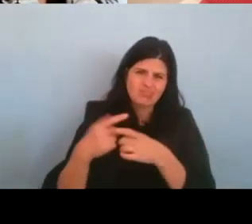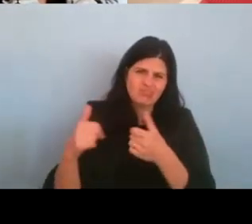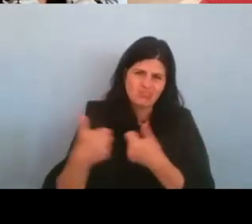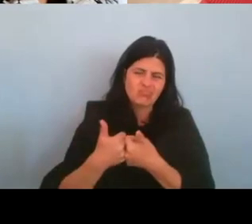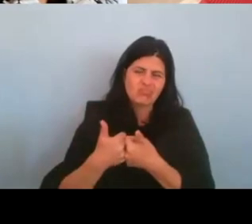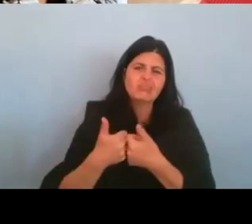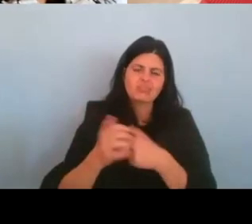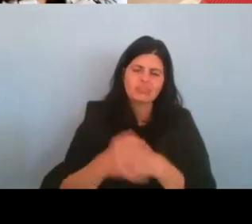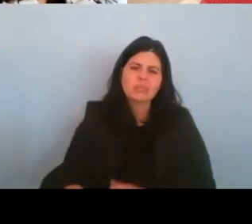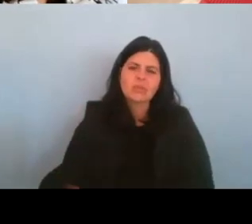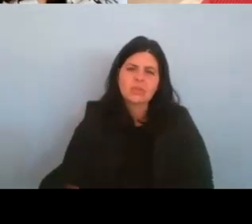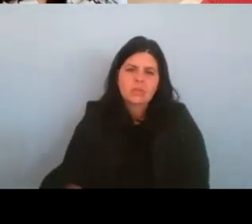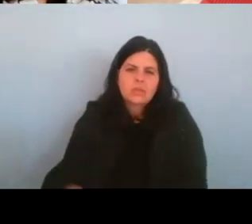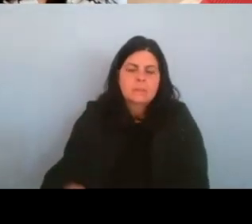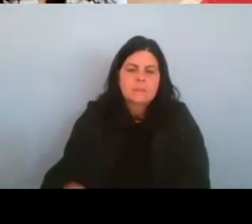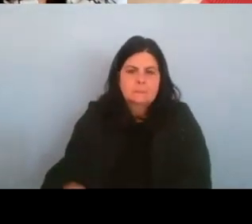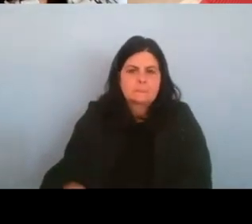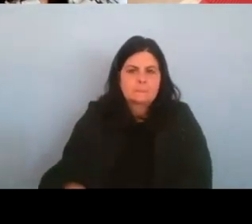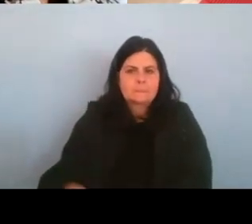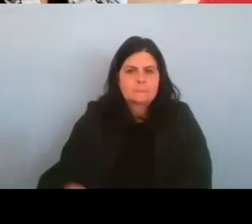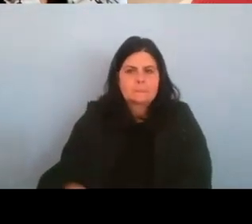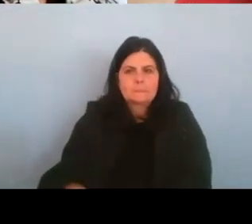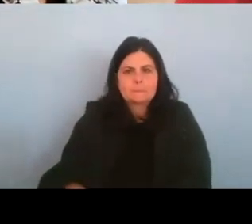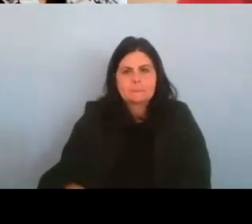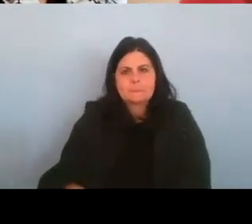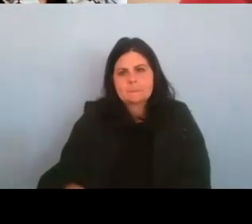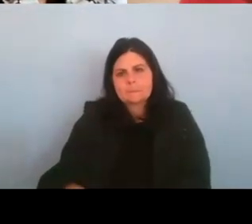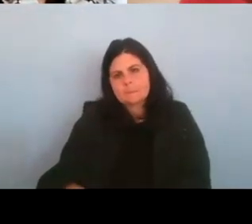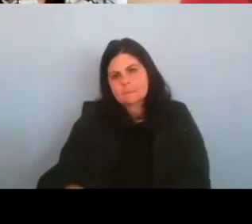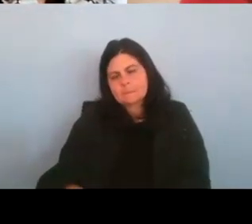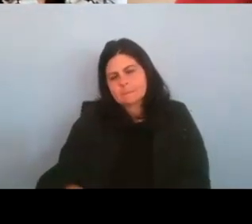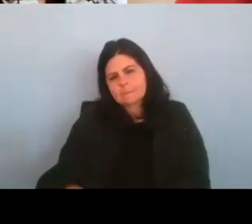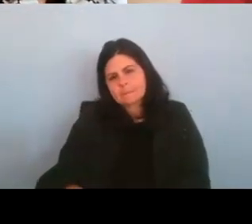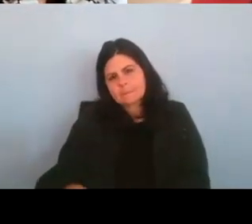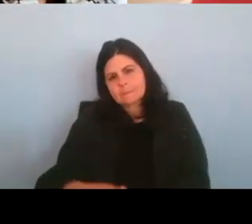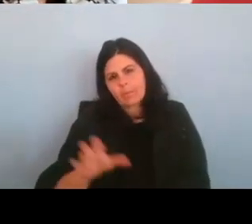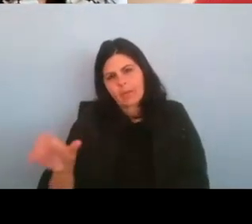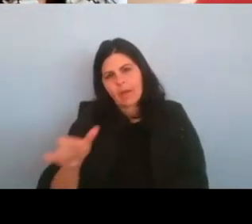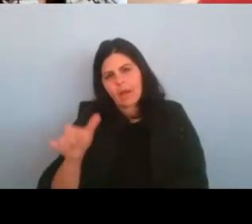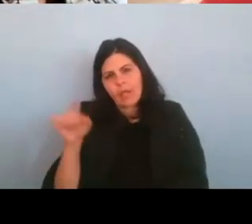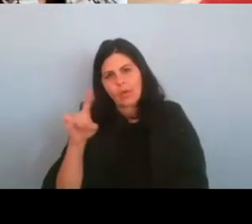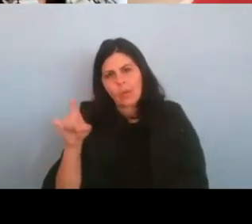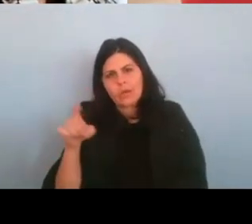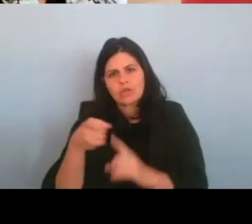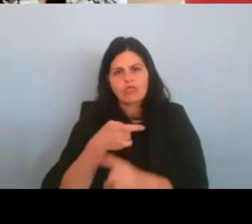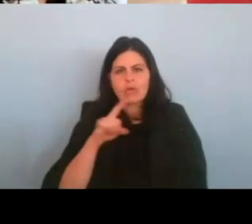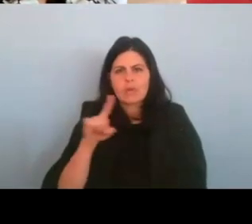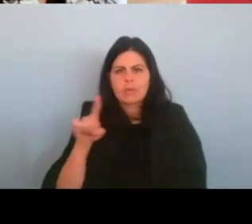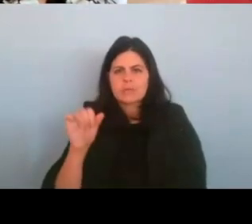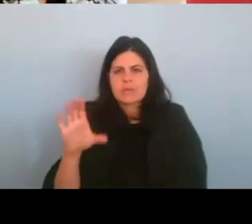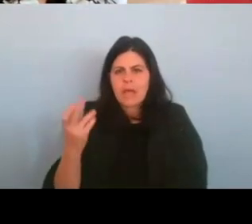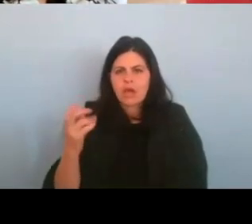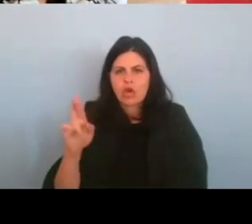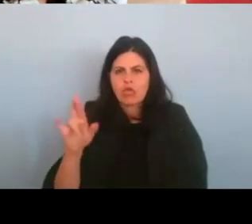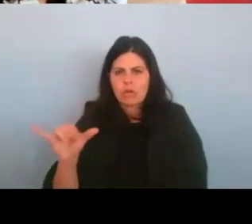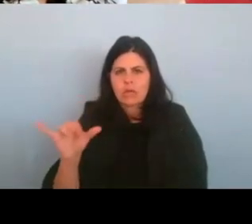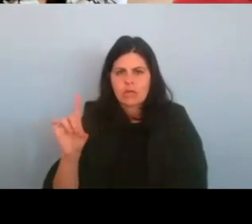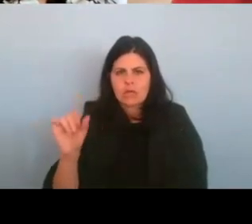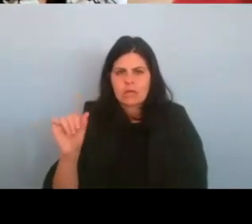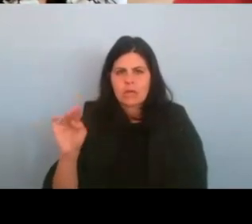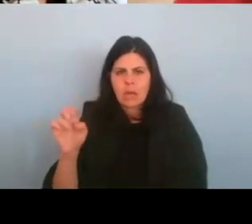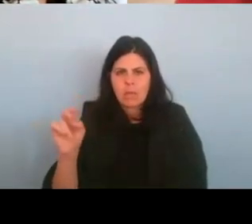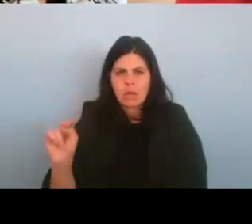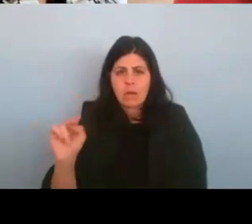explore in there. See another question. This is from Zachary Damon. Do any of you have a moment during